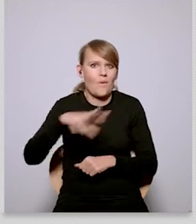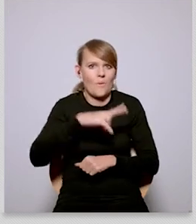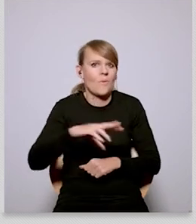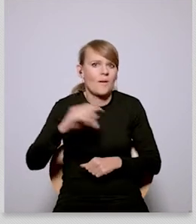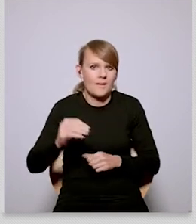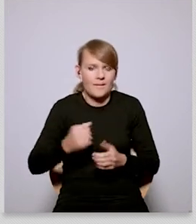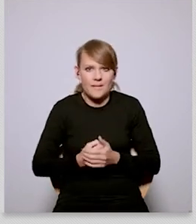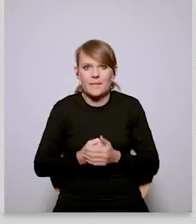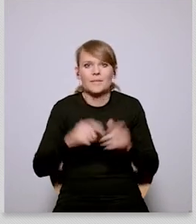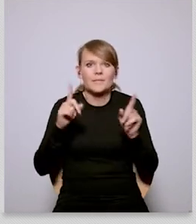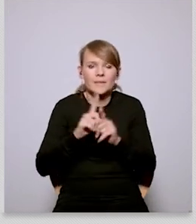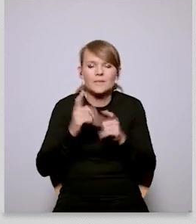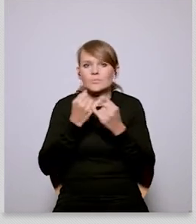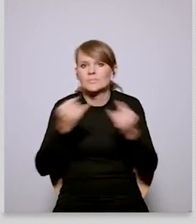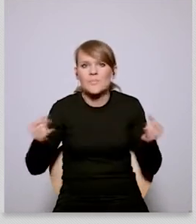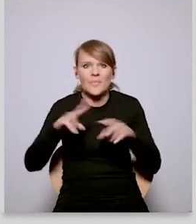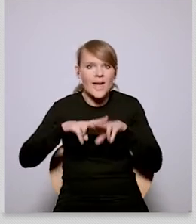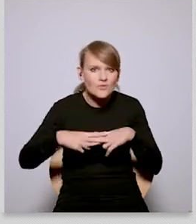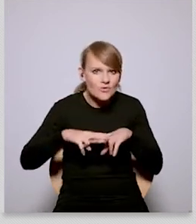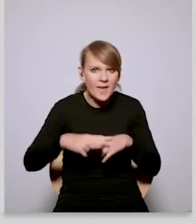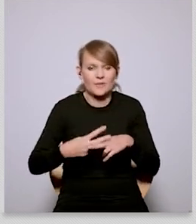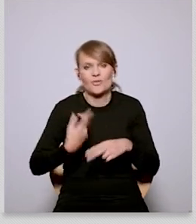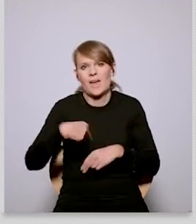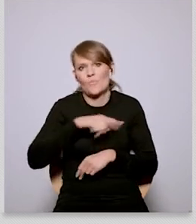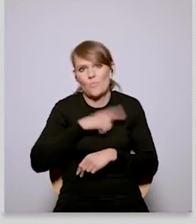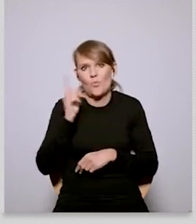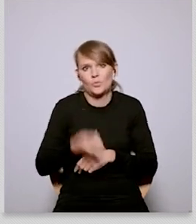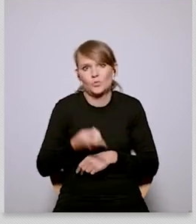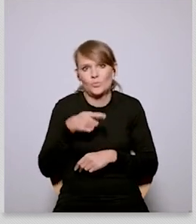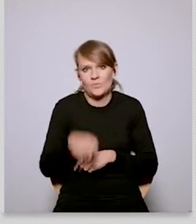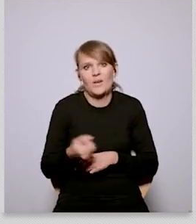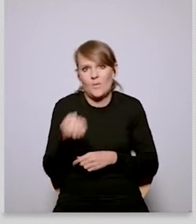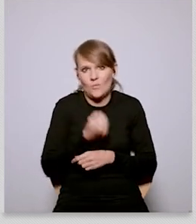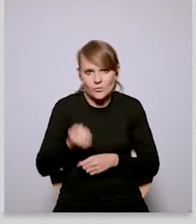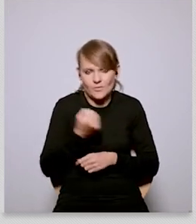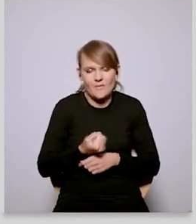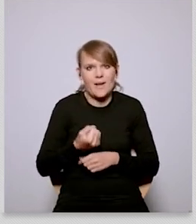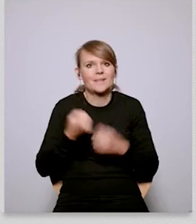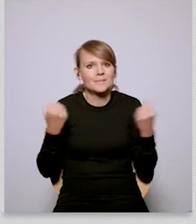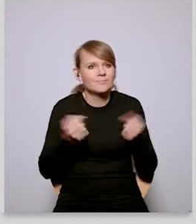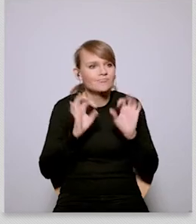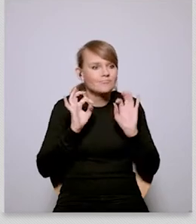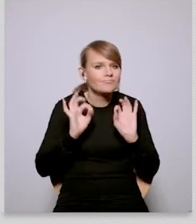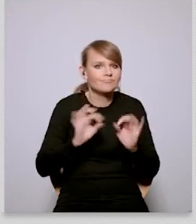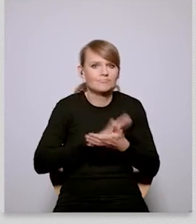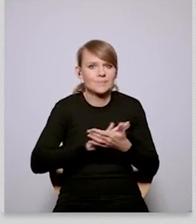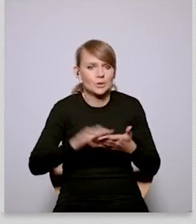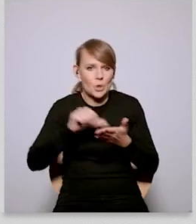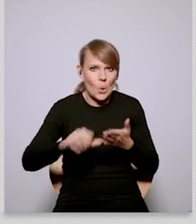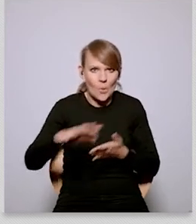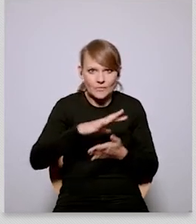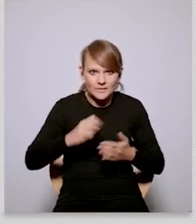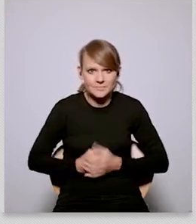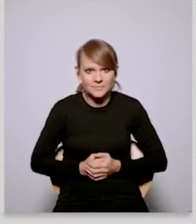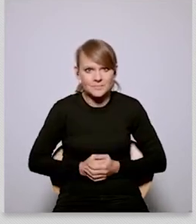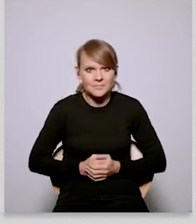that that this is the message um that uh that we need the european institutions